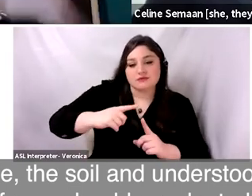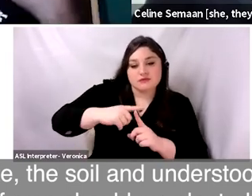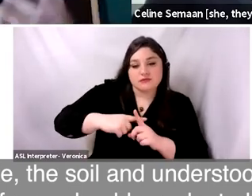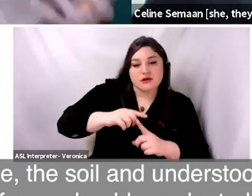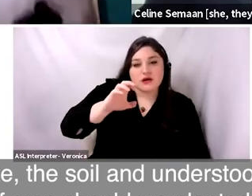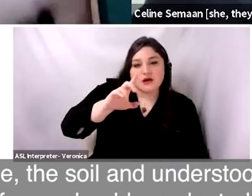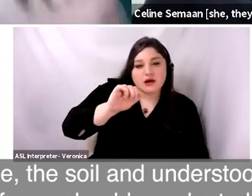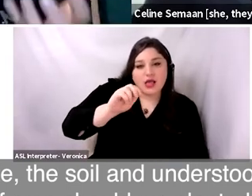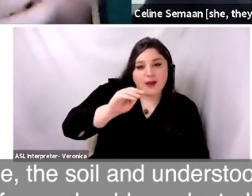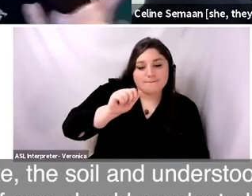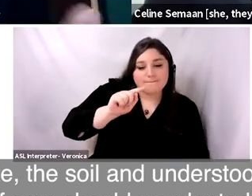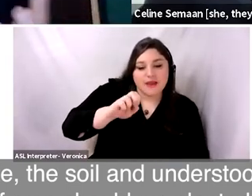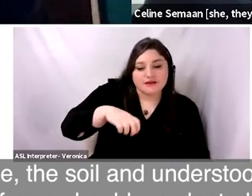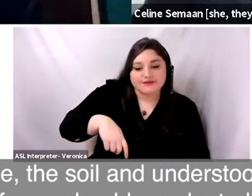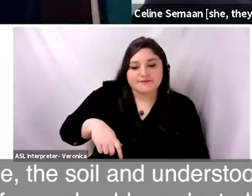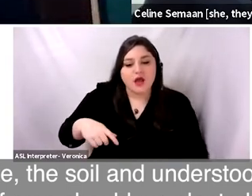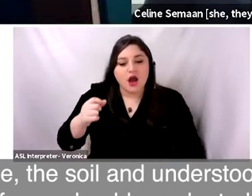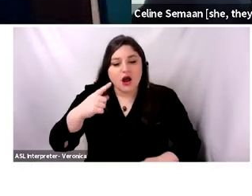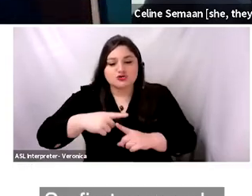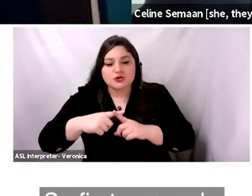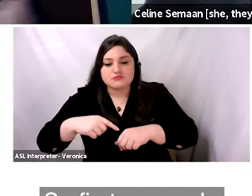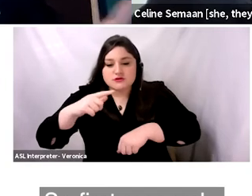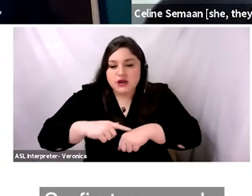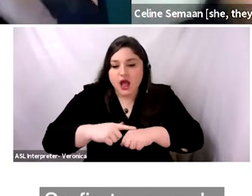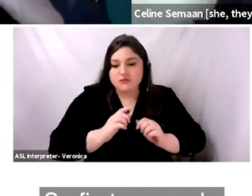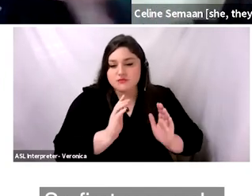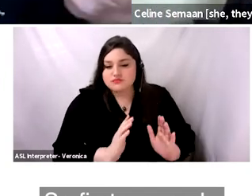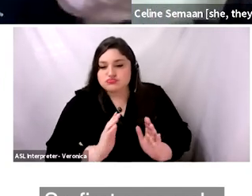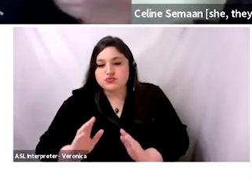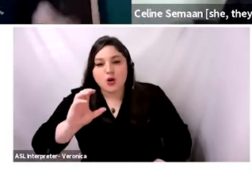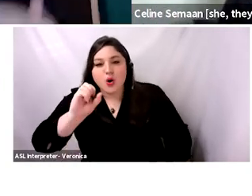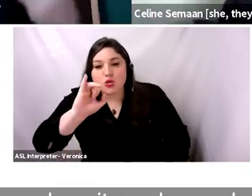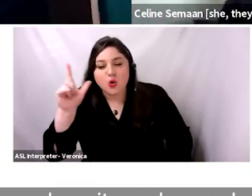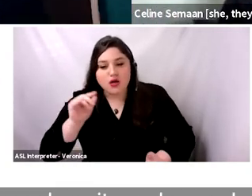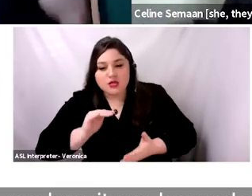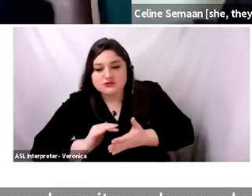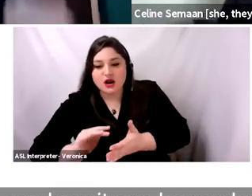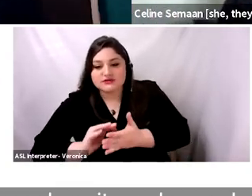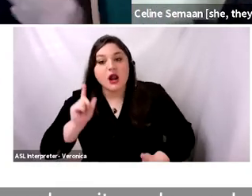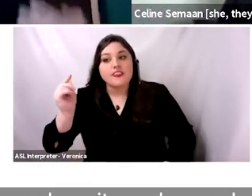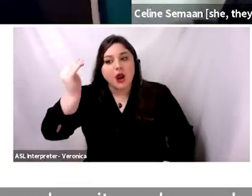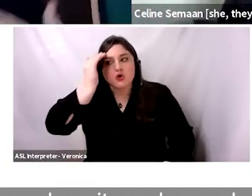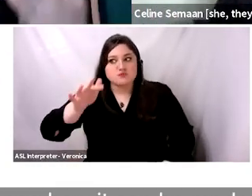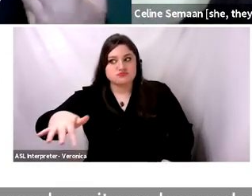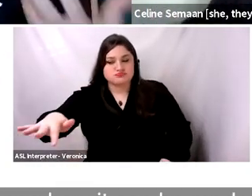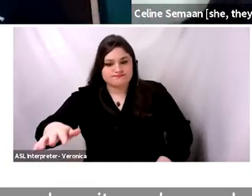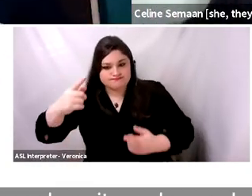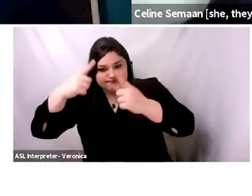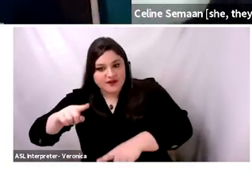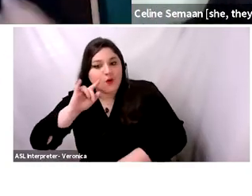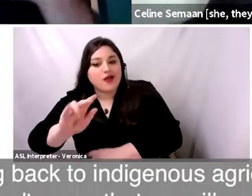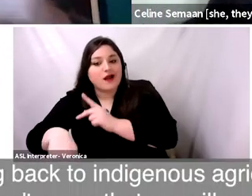what kind of crop should be planted where. So first, research. Then see how it can be